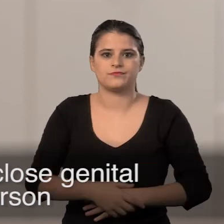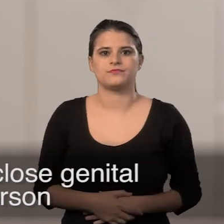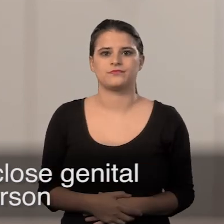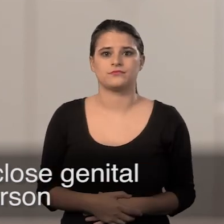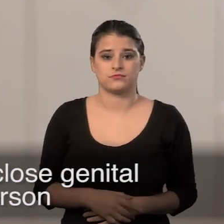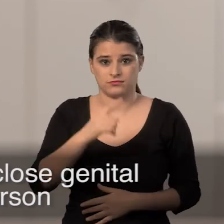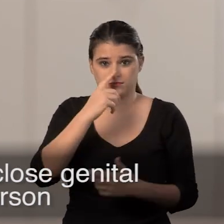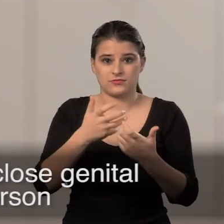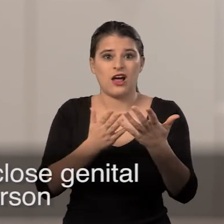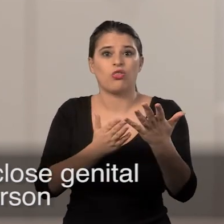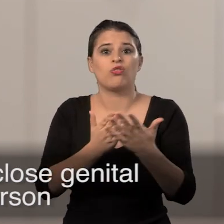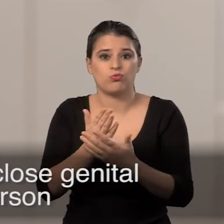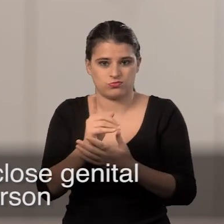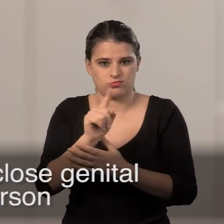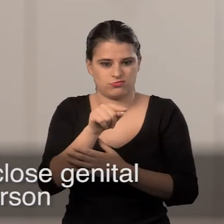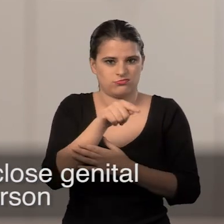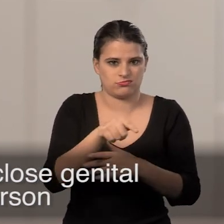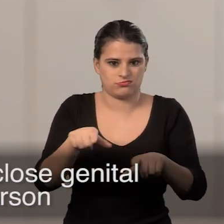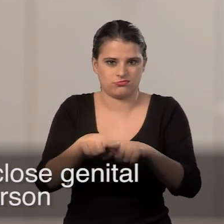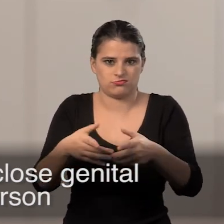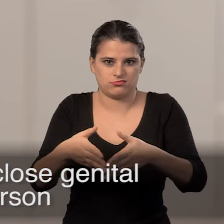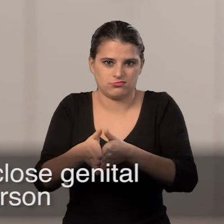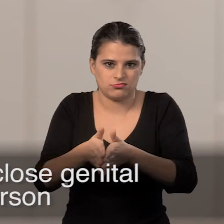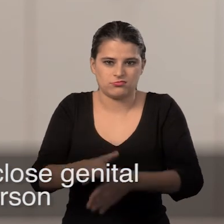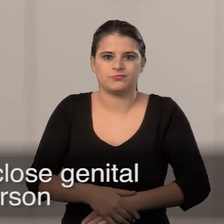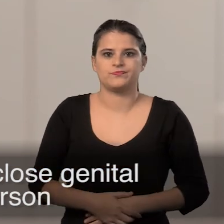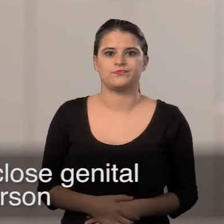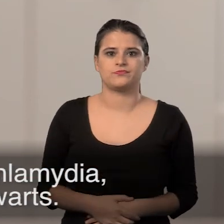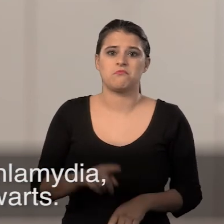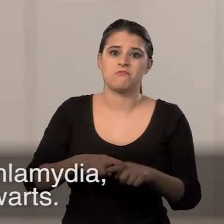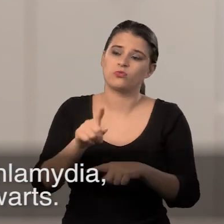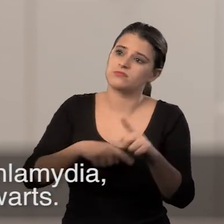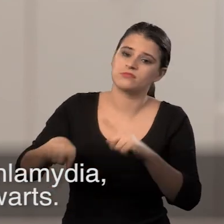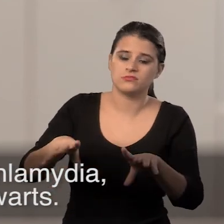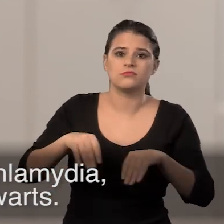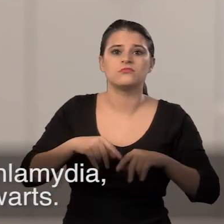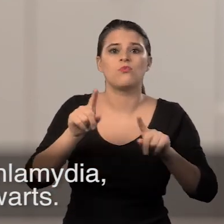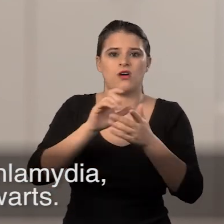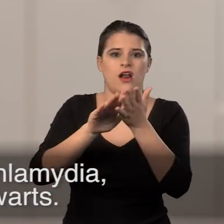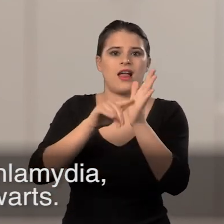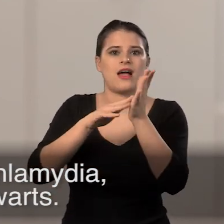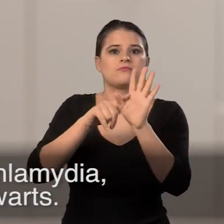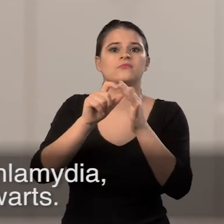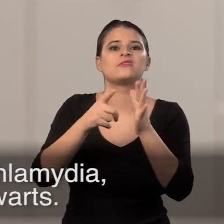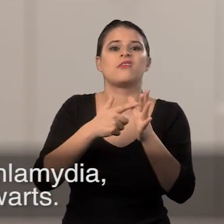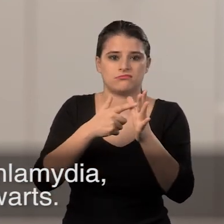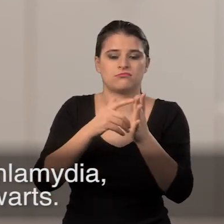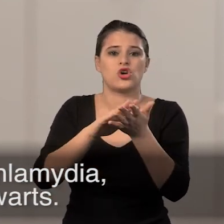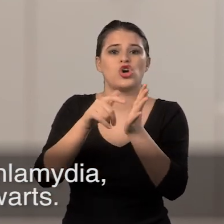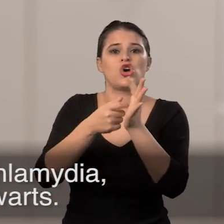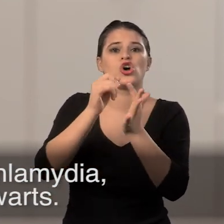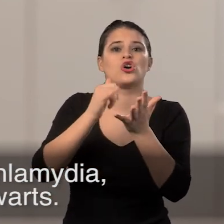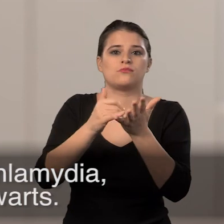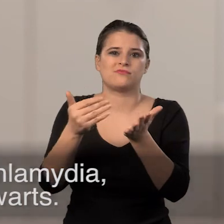It can also be passed on through close genital contact with an infected person. The most common types are chlamydia, genital